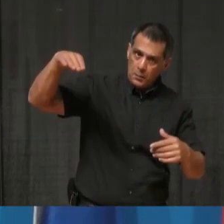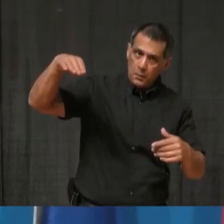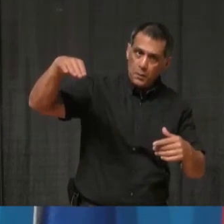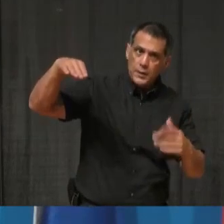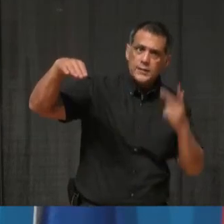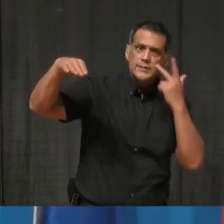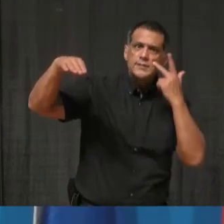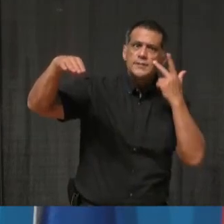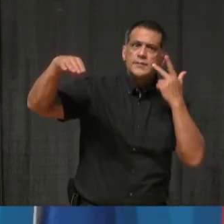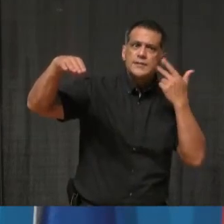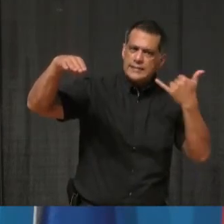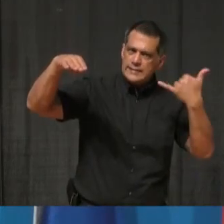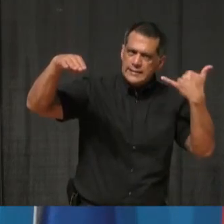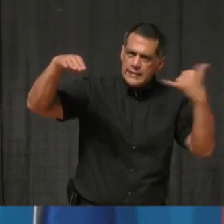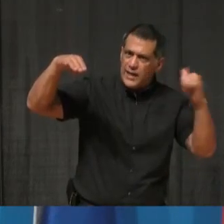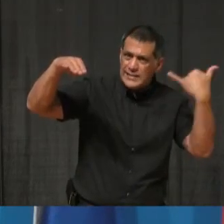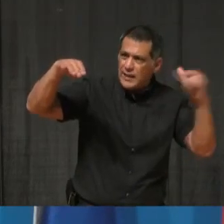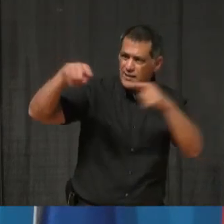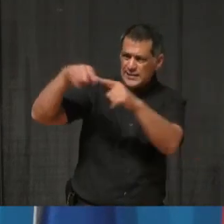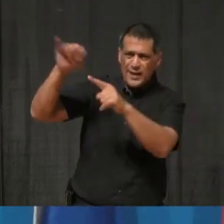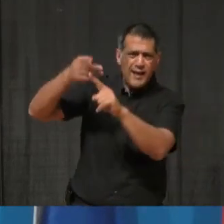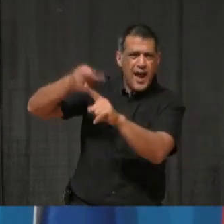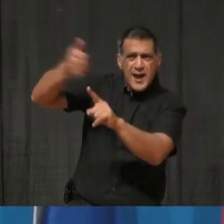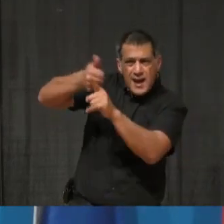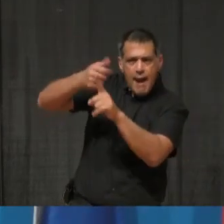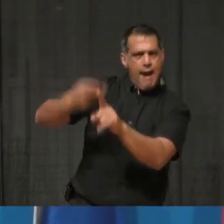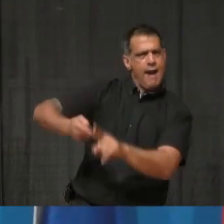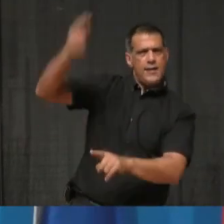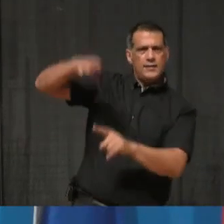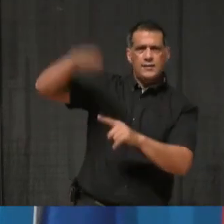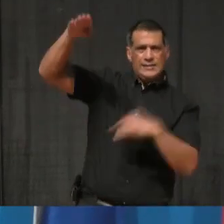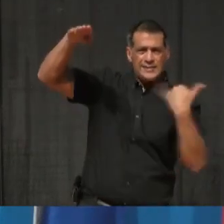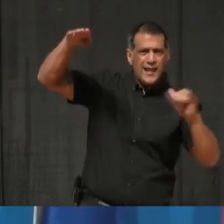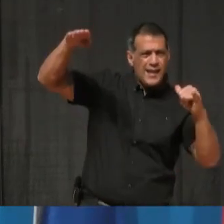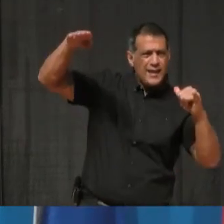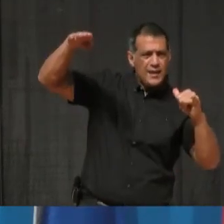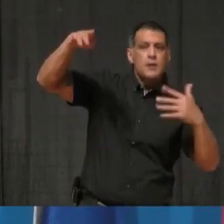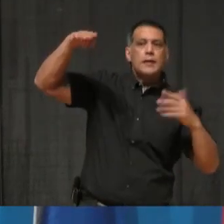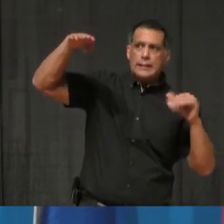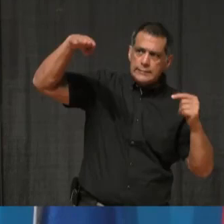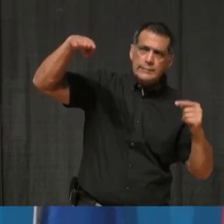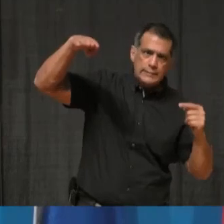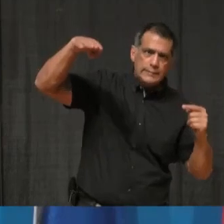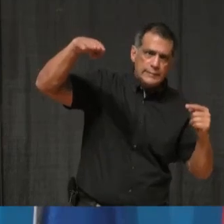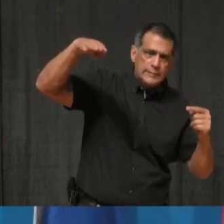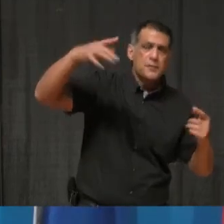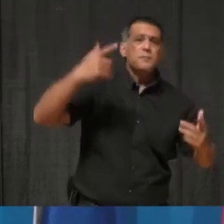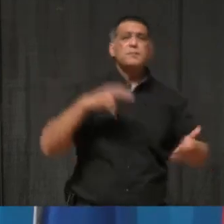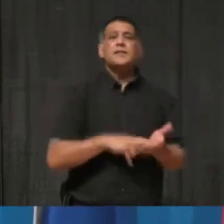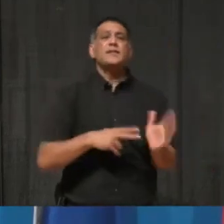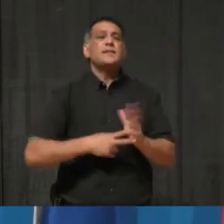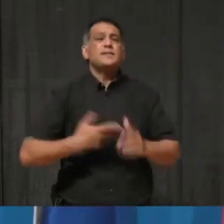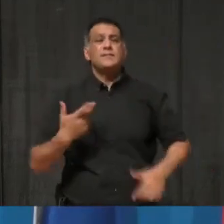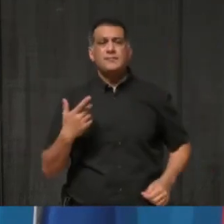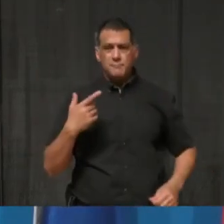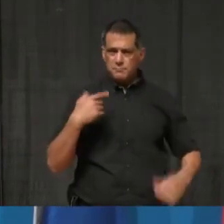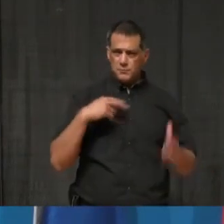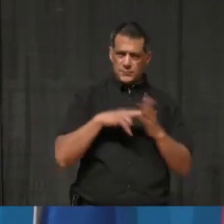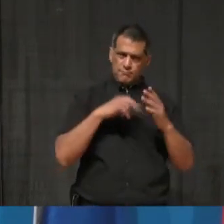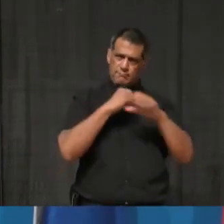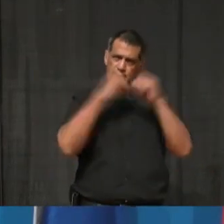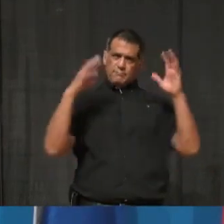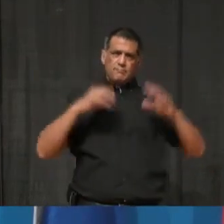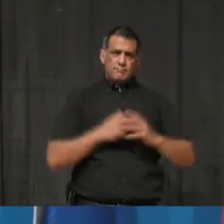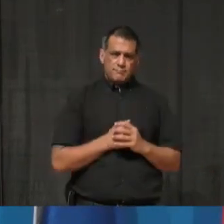high-level transmission in our community, which really speaks to the idea that after we have, you know, taken away all of the discretionary